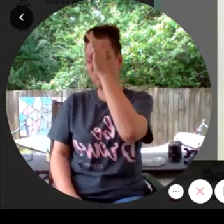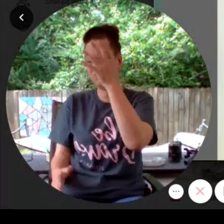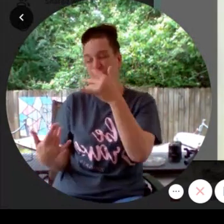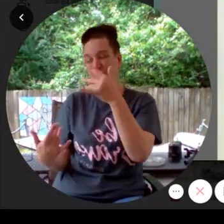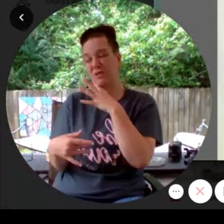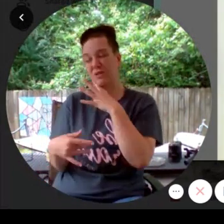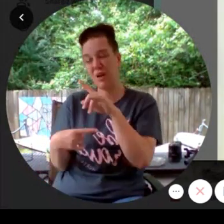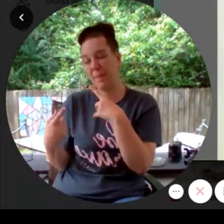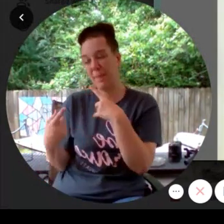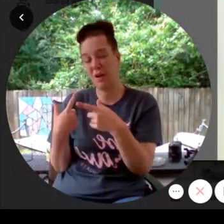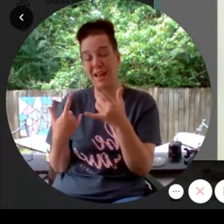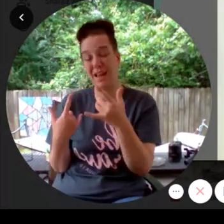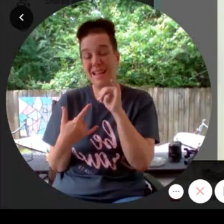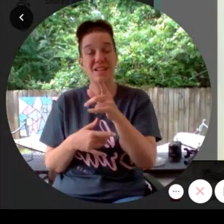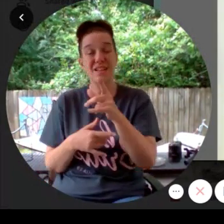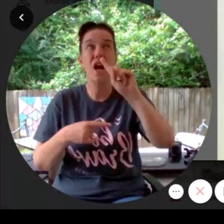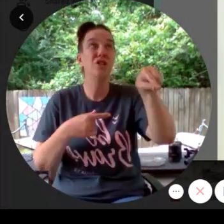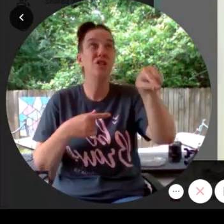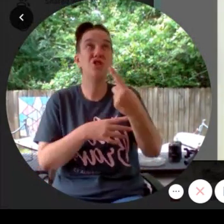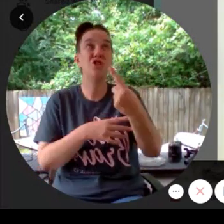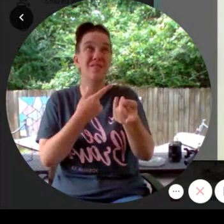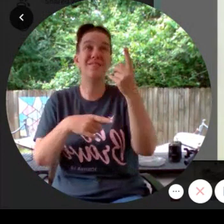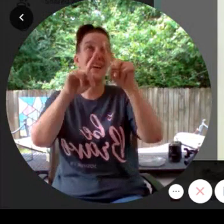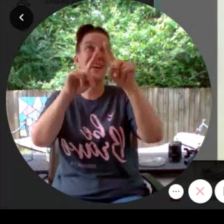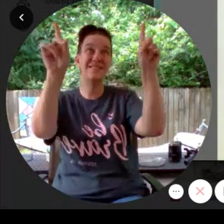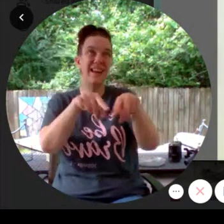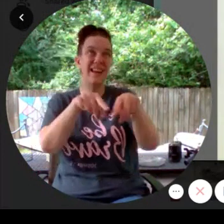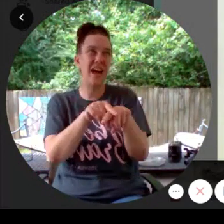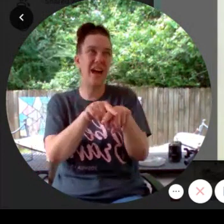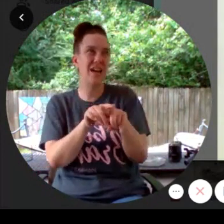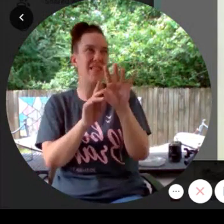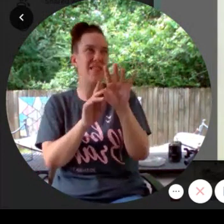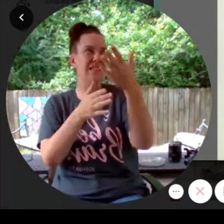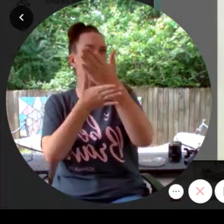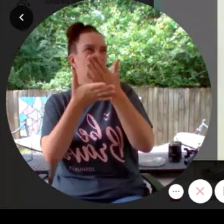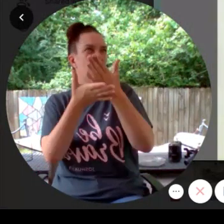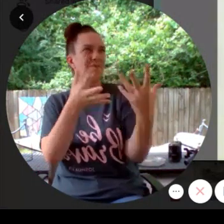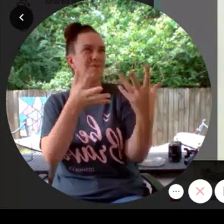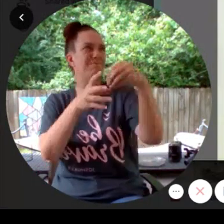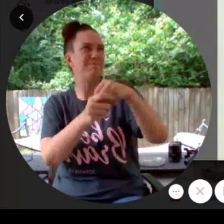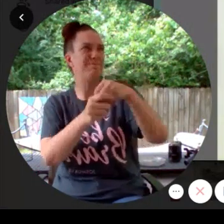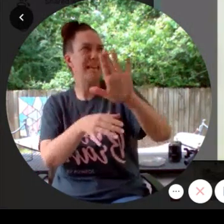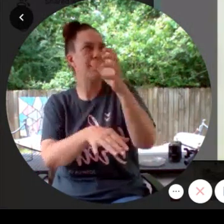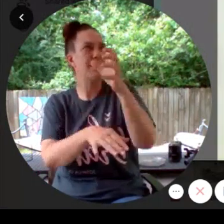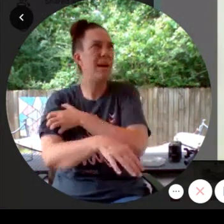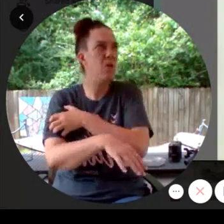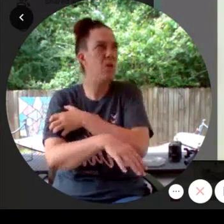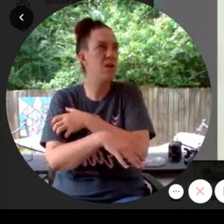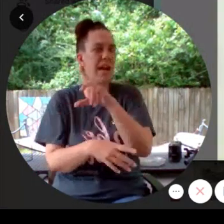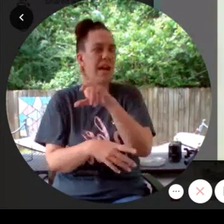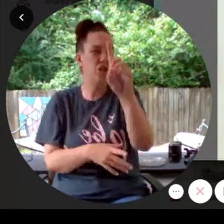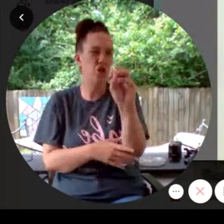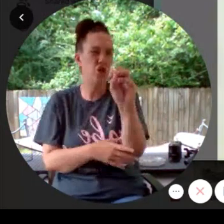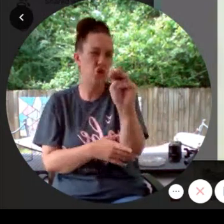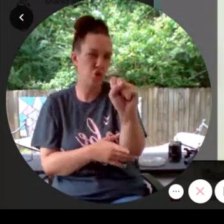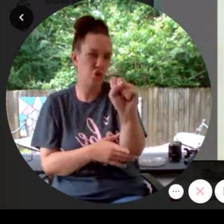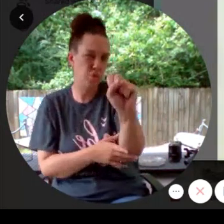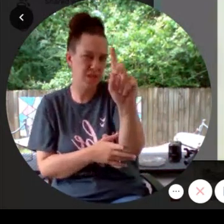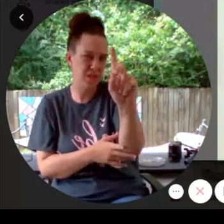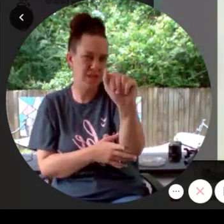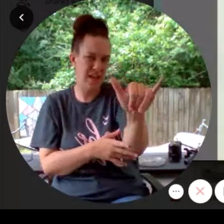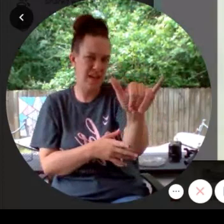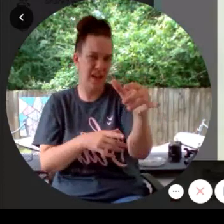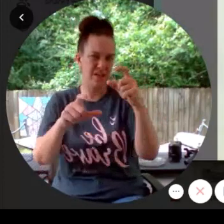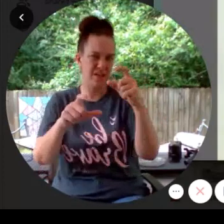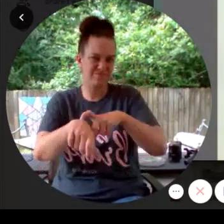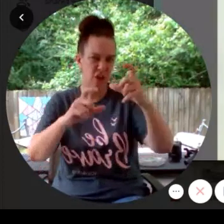It's not just a sign. It's an instrument of power. A doomsday clock. Every time he